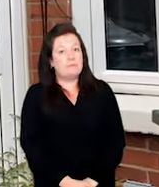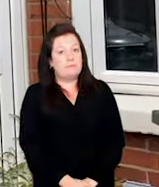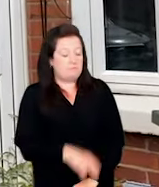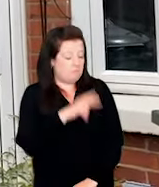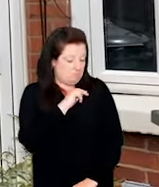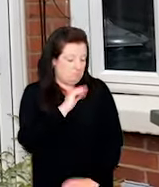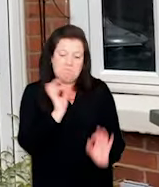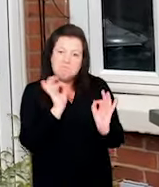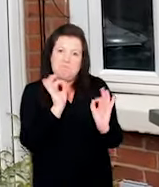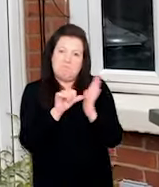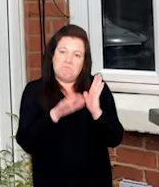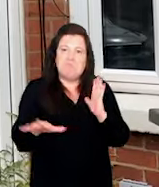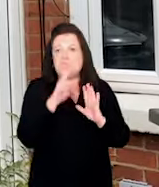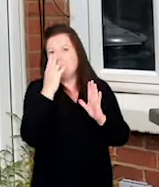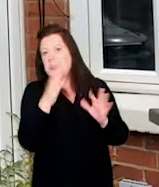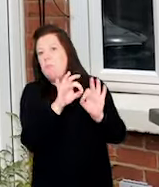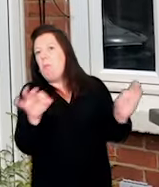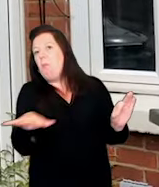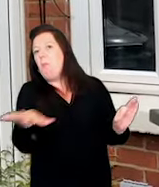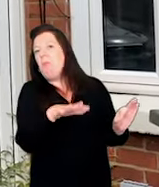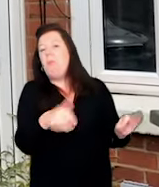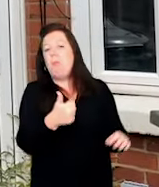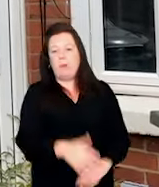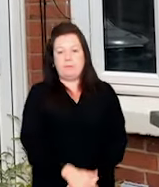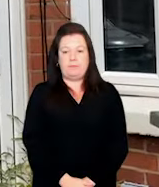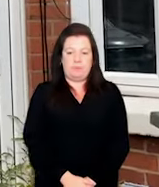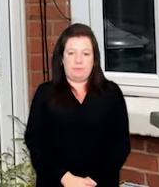Negative control. All is very quiet here on the Western Front.